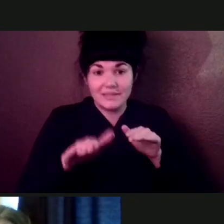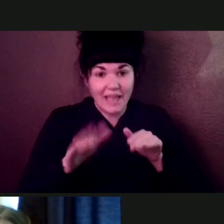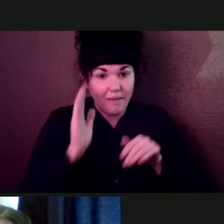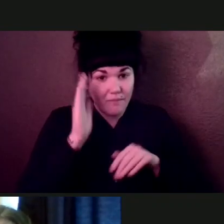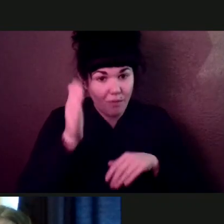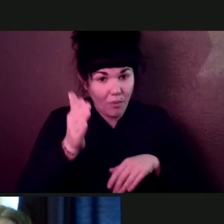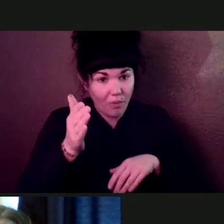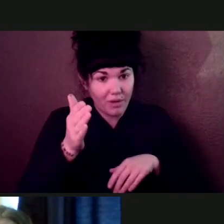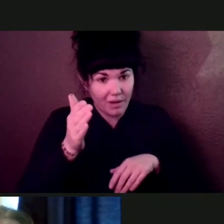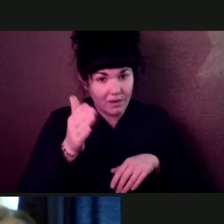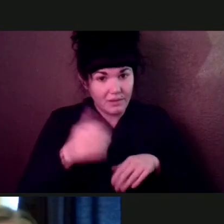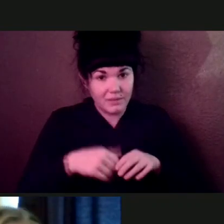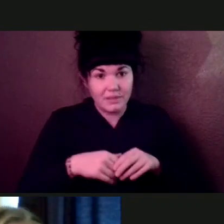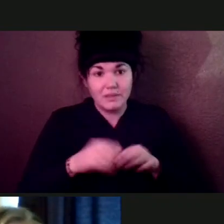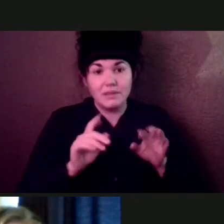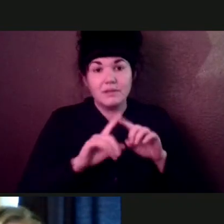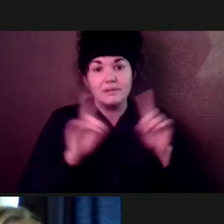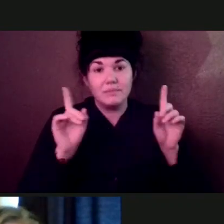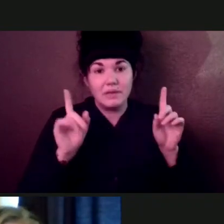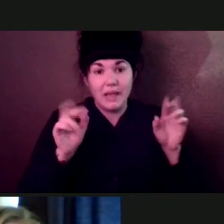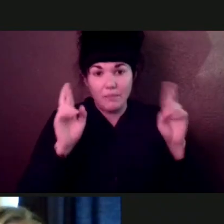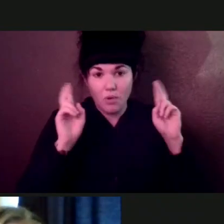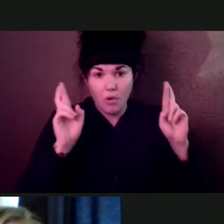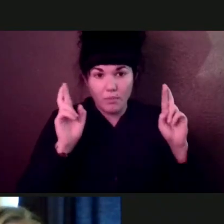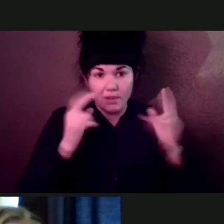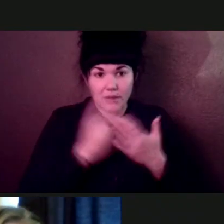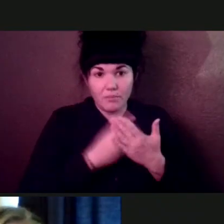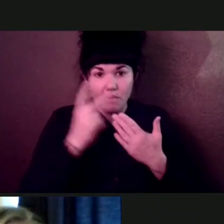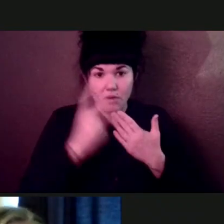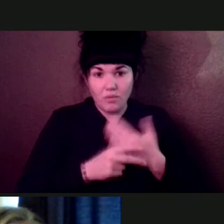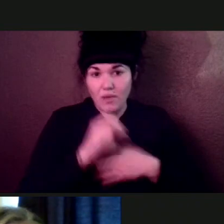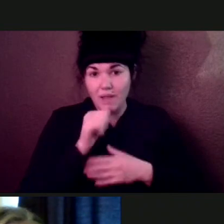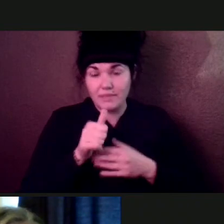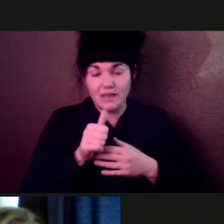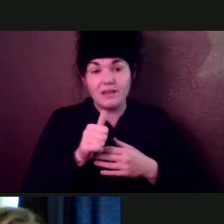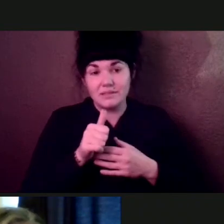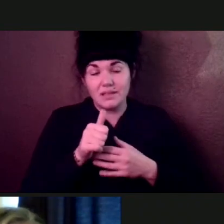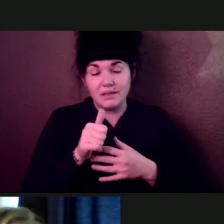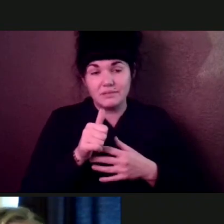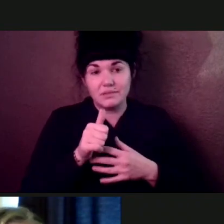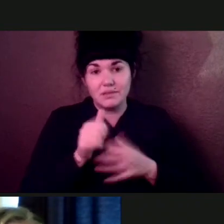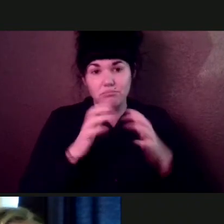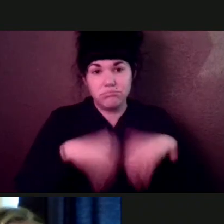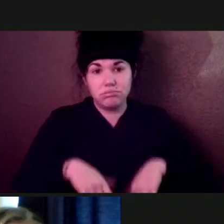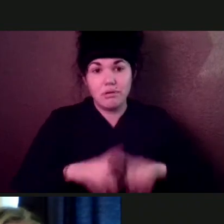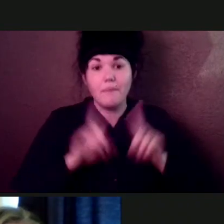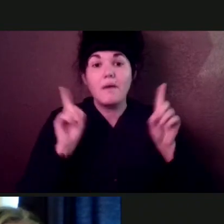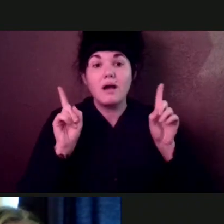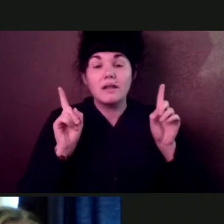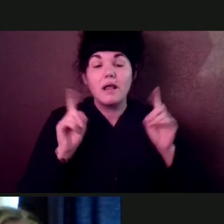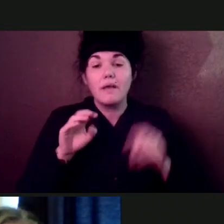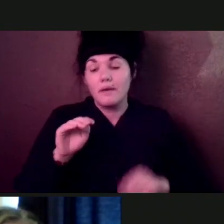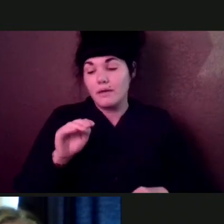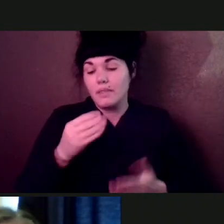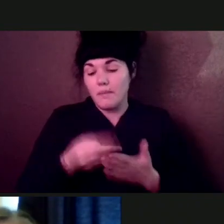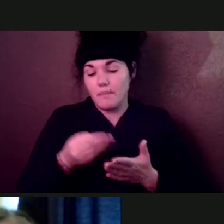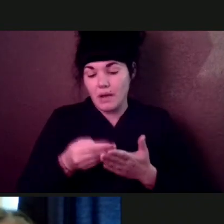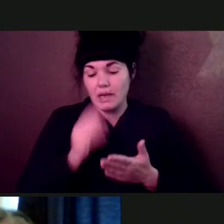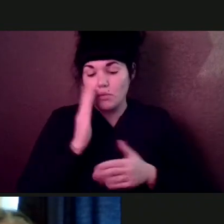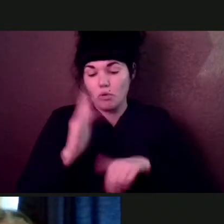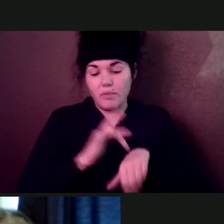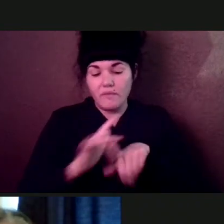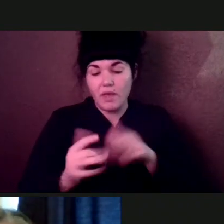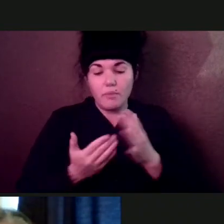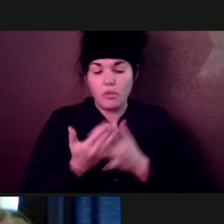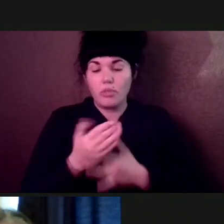doesn't look like that, but the idea is money is going to be available through MISTA. Um, hopefully in